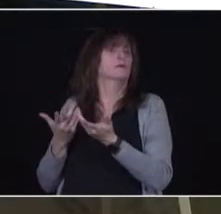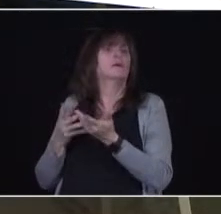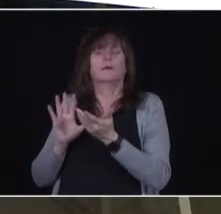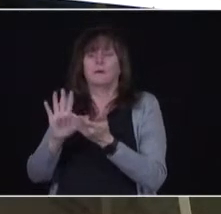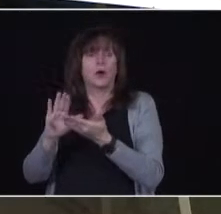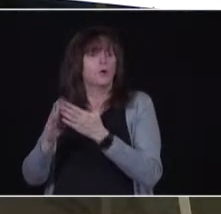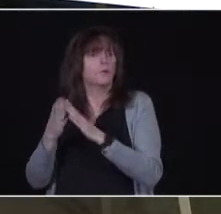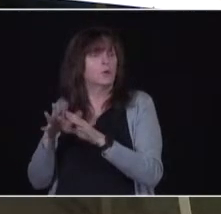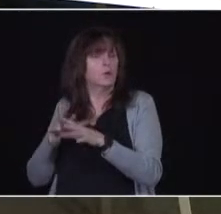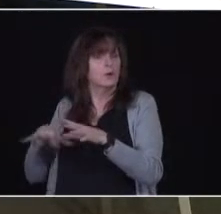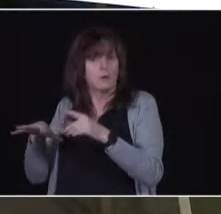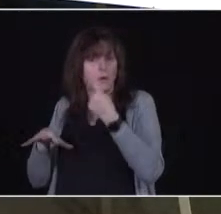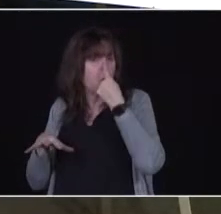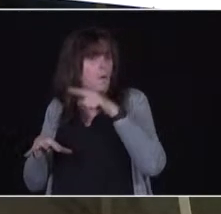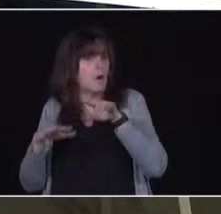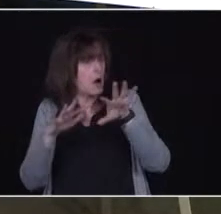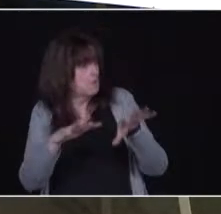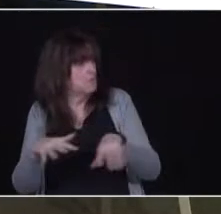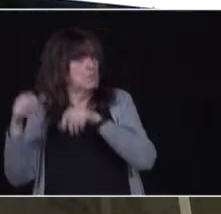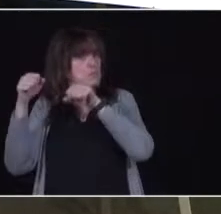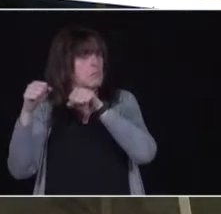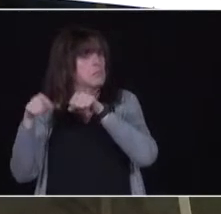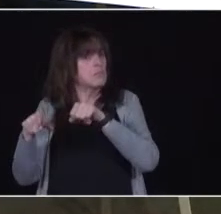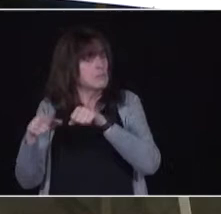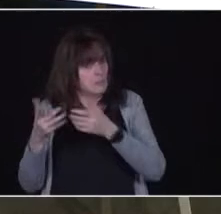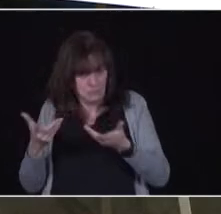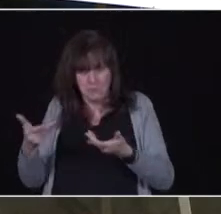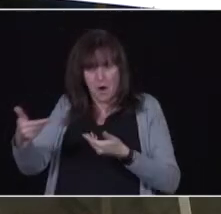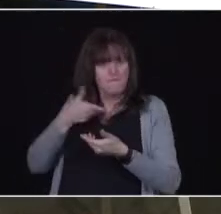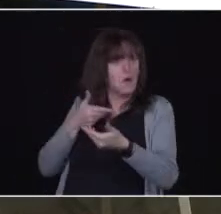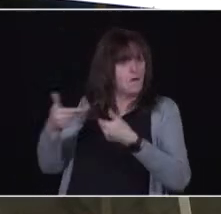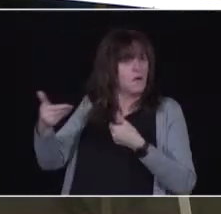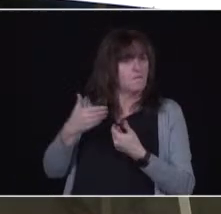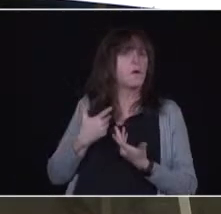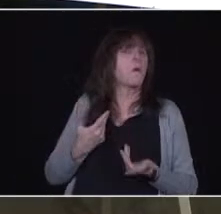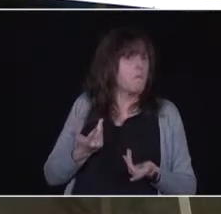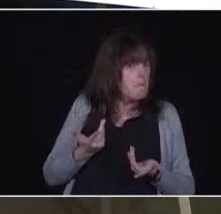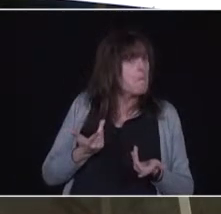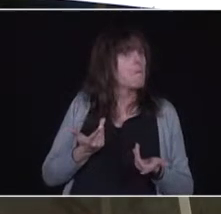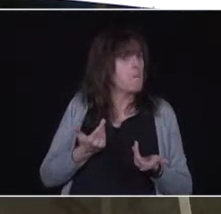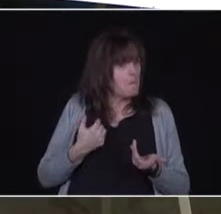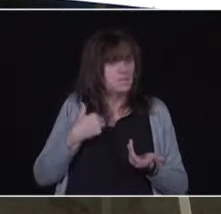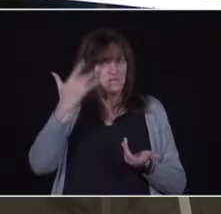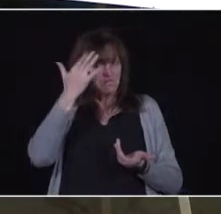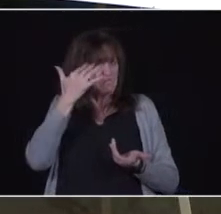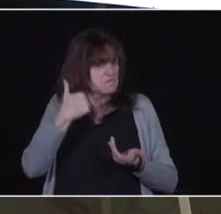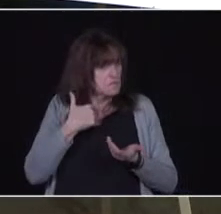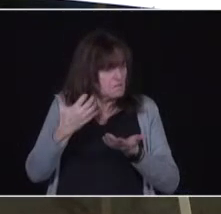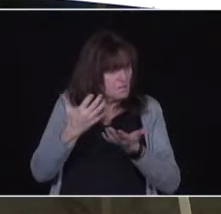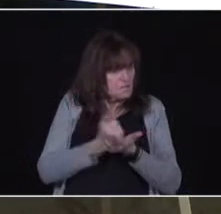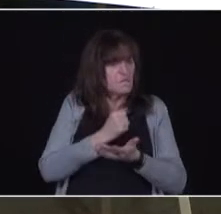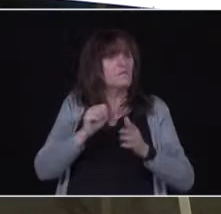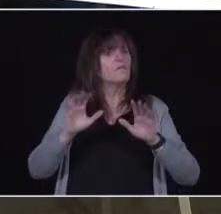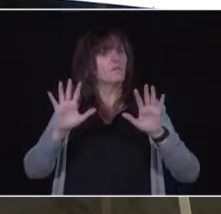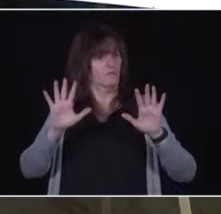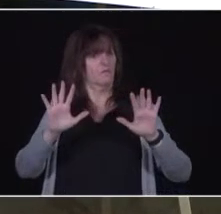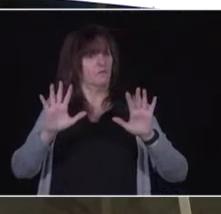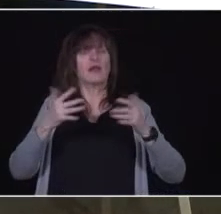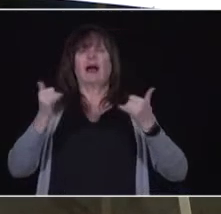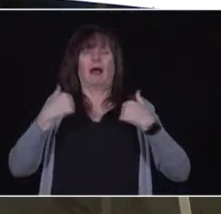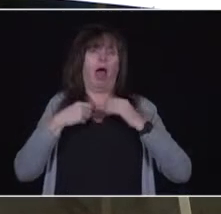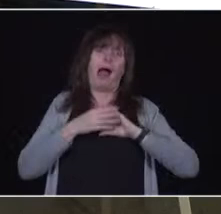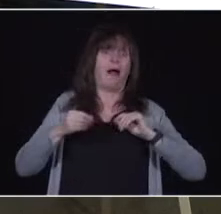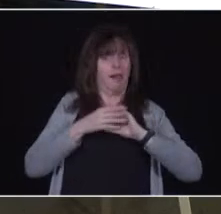their turn comes. so the capacity is there to do that and we will take advantage of all of it. So I'll stop right there by saying our plan is in place.